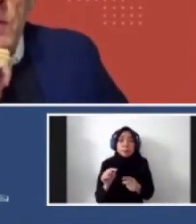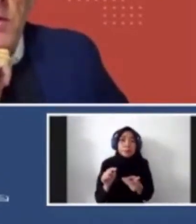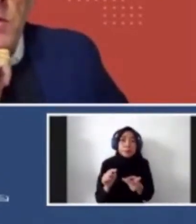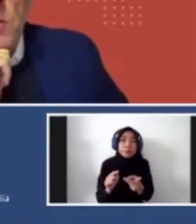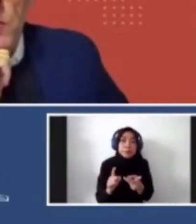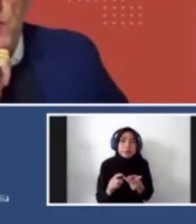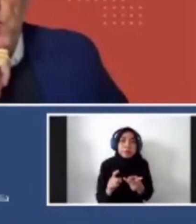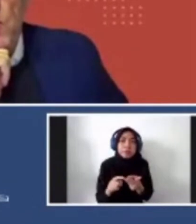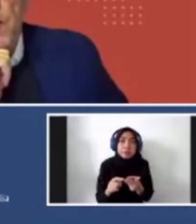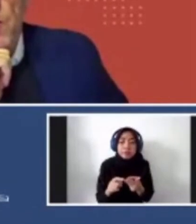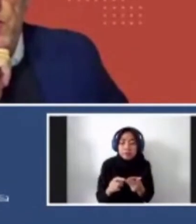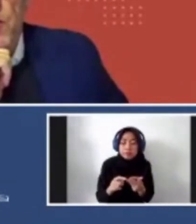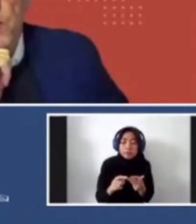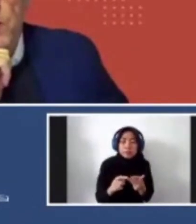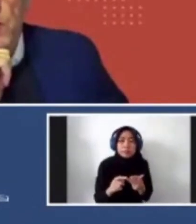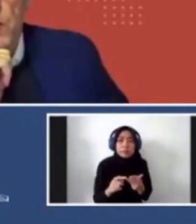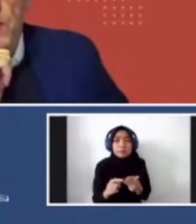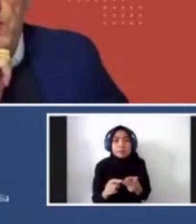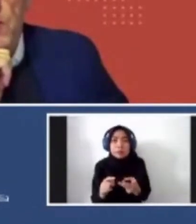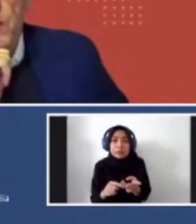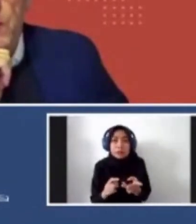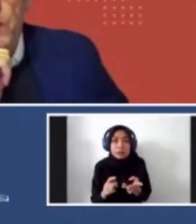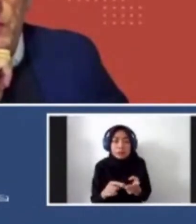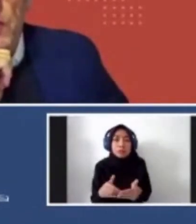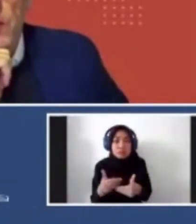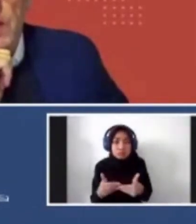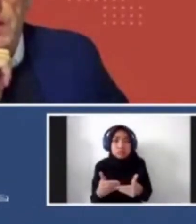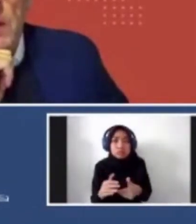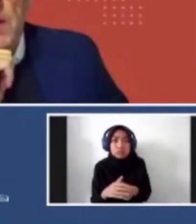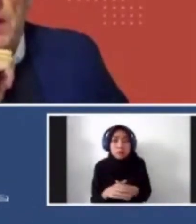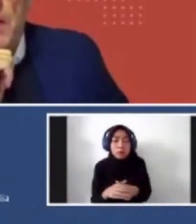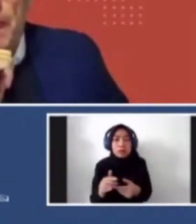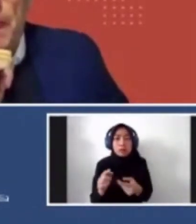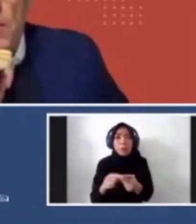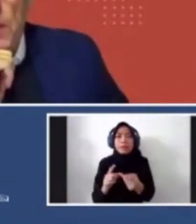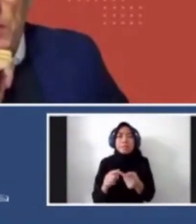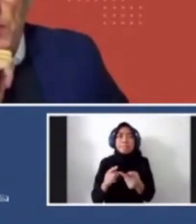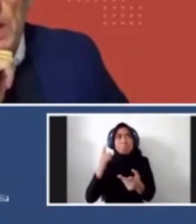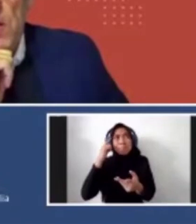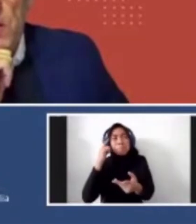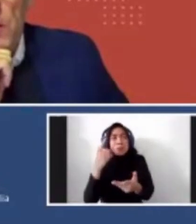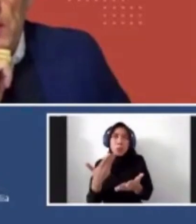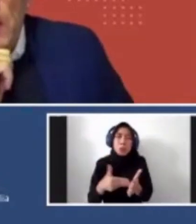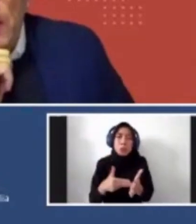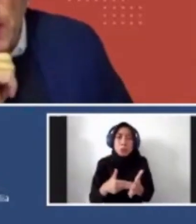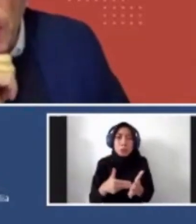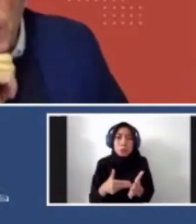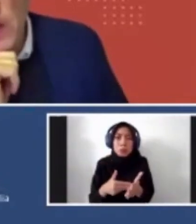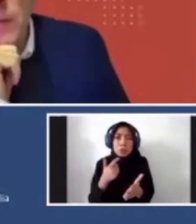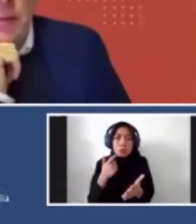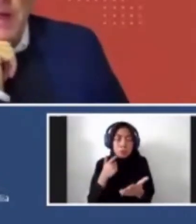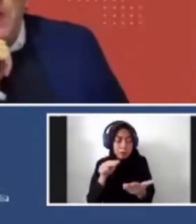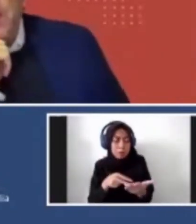in physical space. And like that last project, I just showed you that whilst that was a project that was, you know, difficult to not get. Um, when I look back on it,